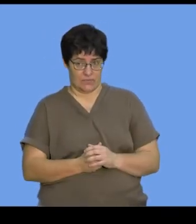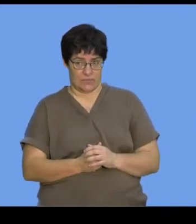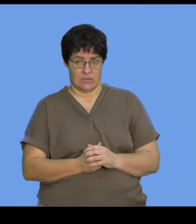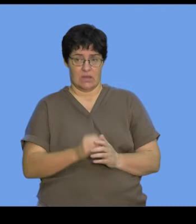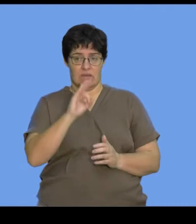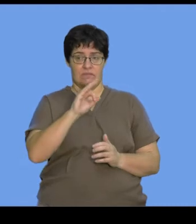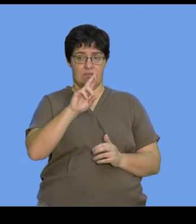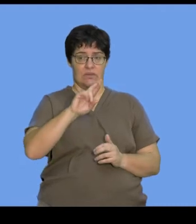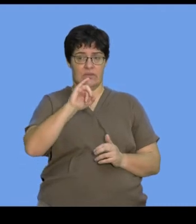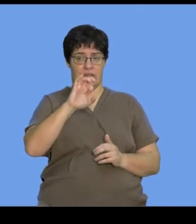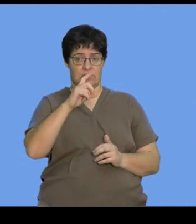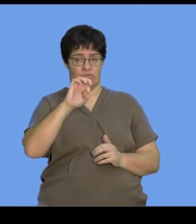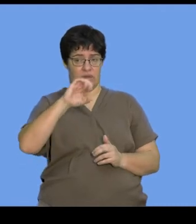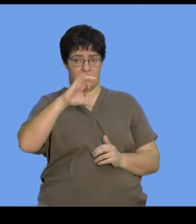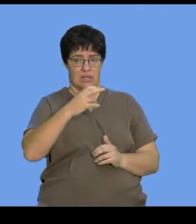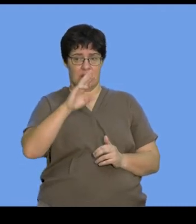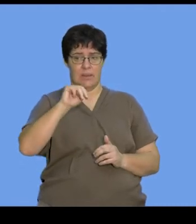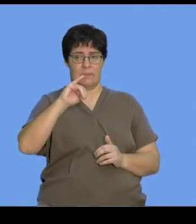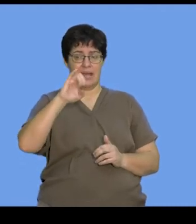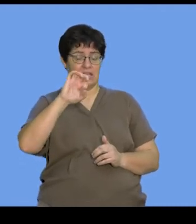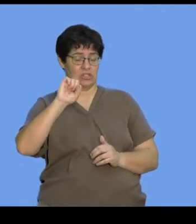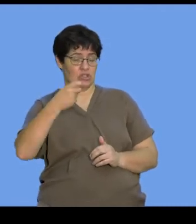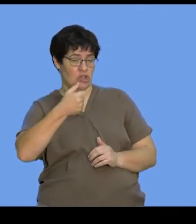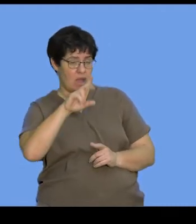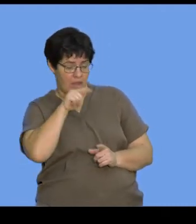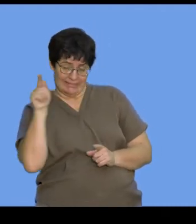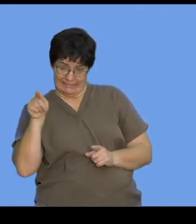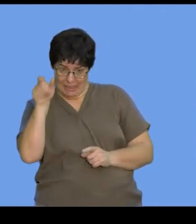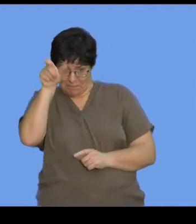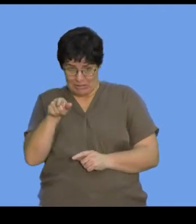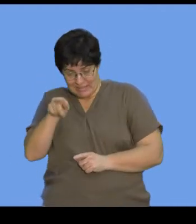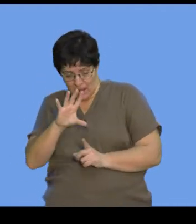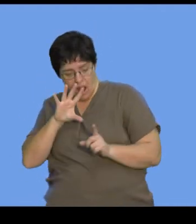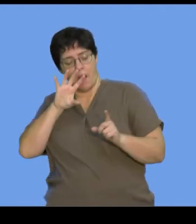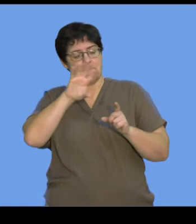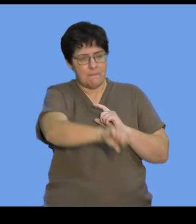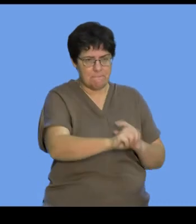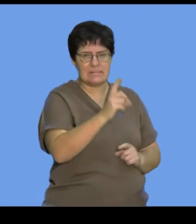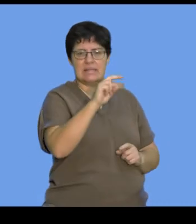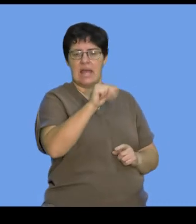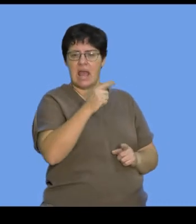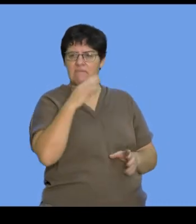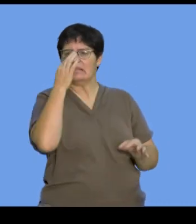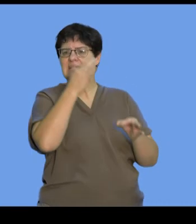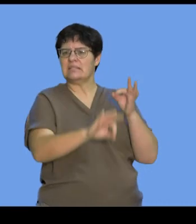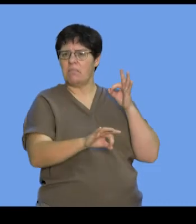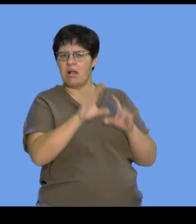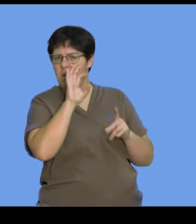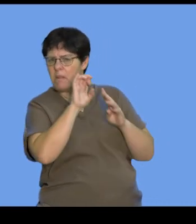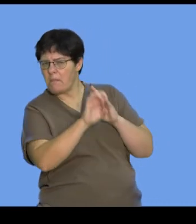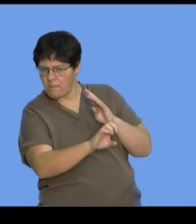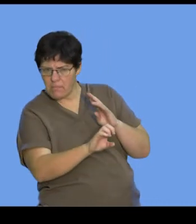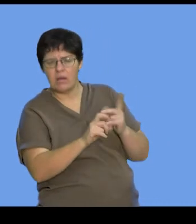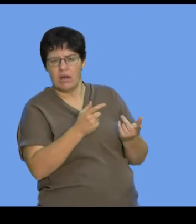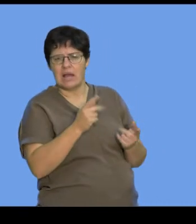Frederick Meischer was who identified the DNA. Very early, he did some simple experiments to try and identify